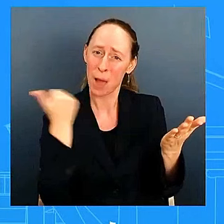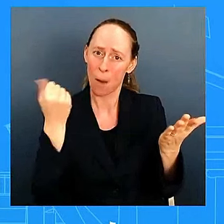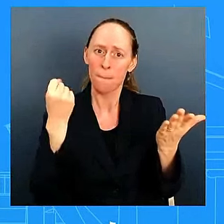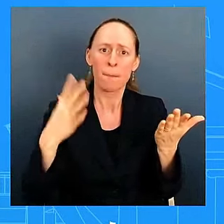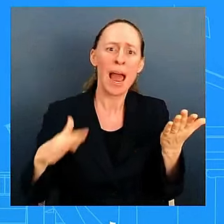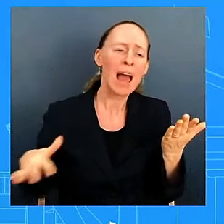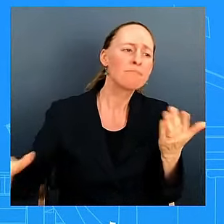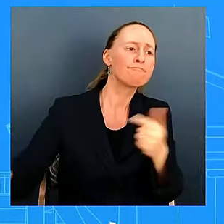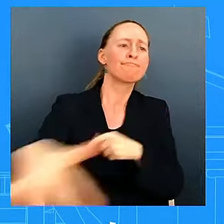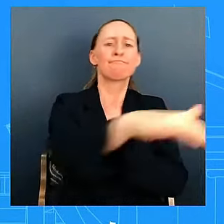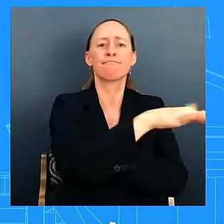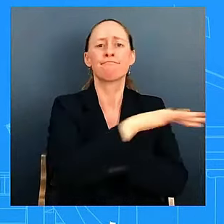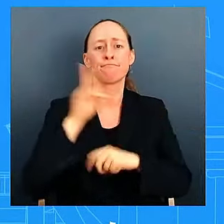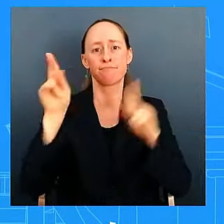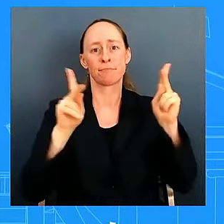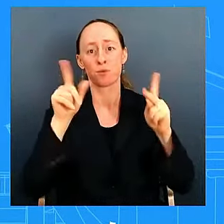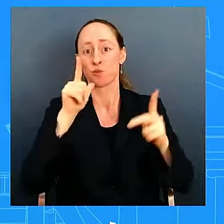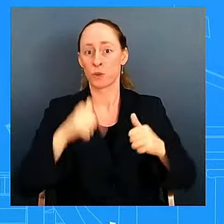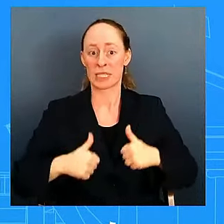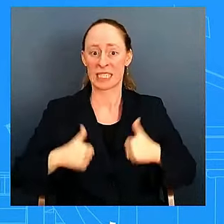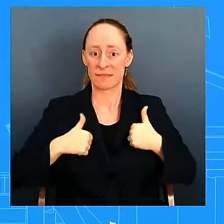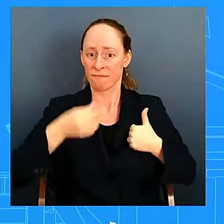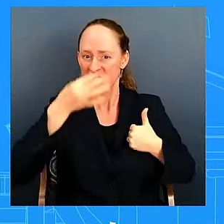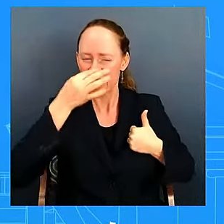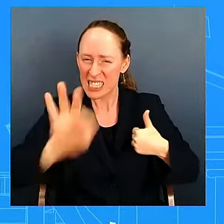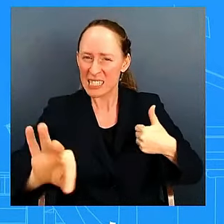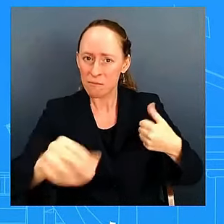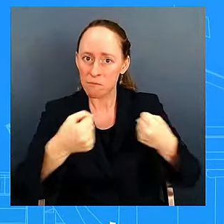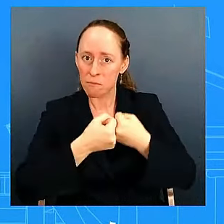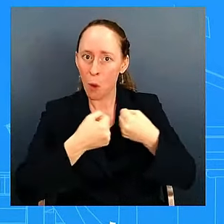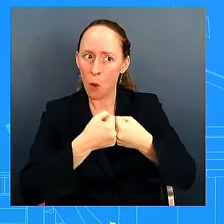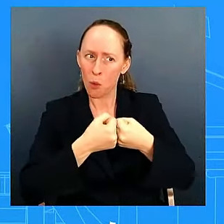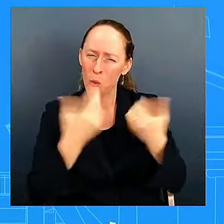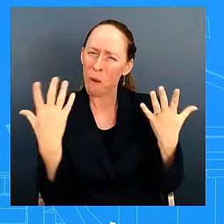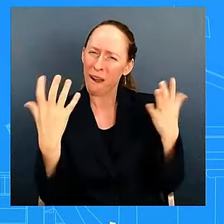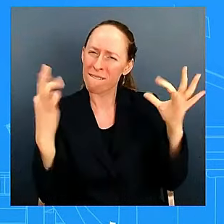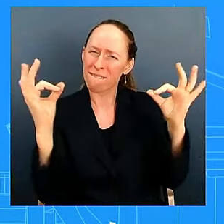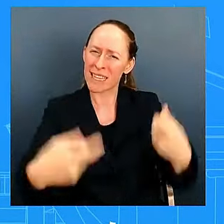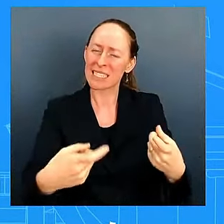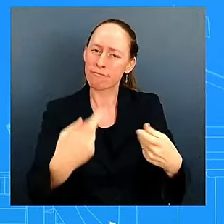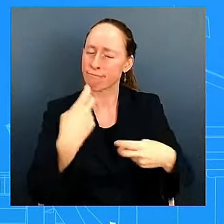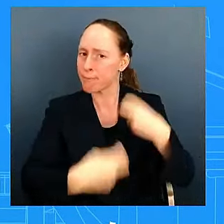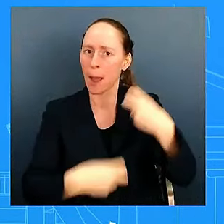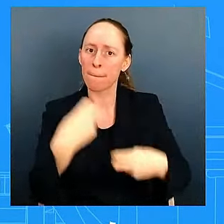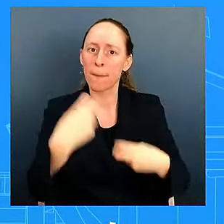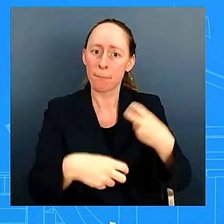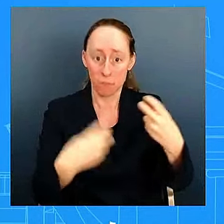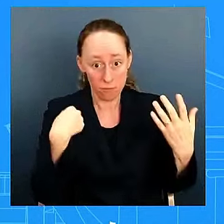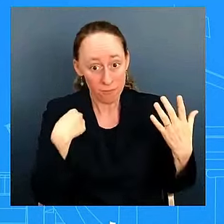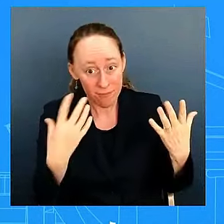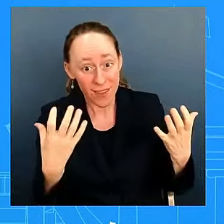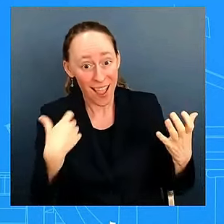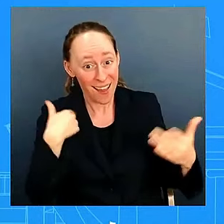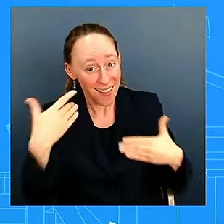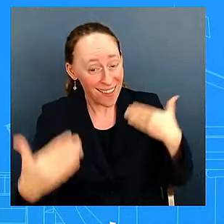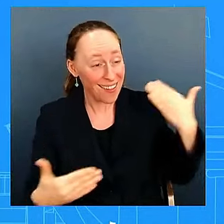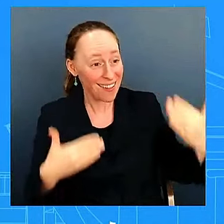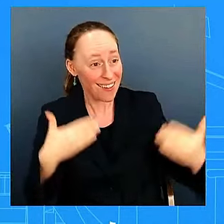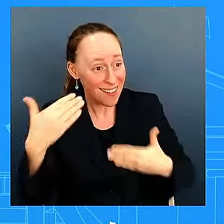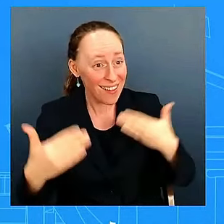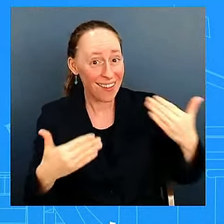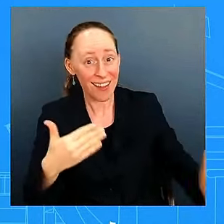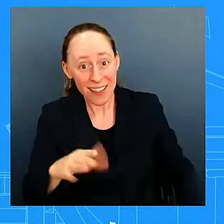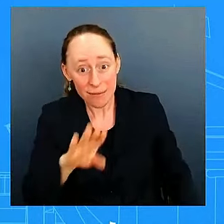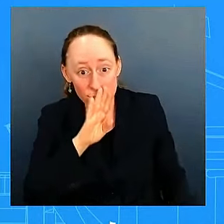and this is the the path that where we uh went down because republicans in congress didn't want to work with us